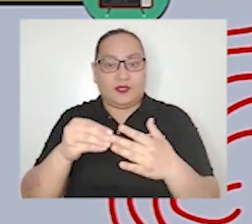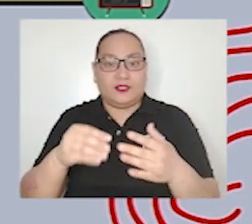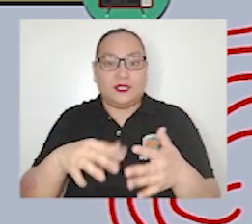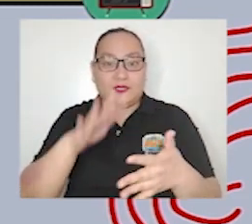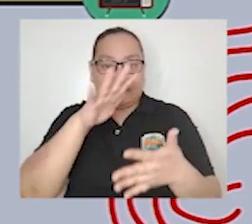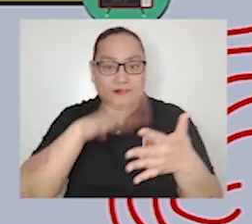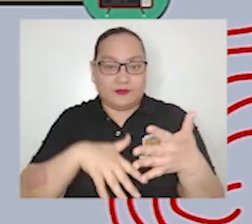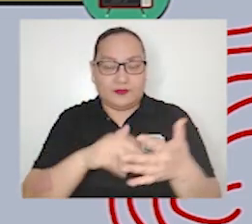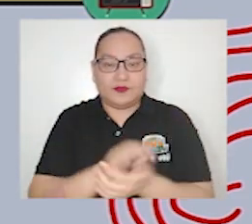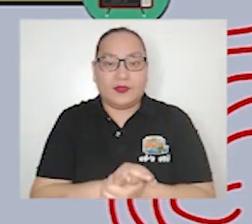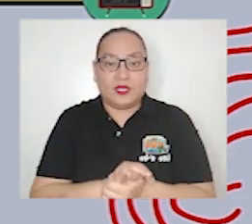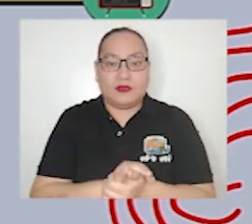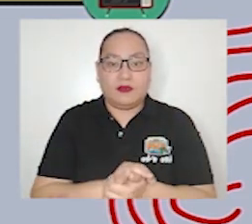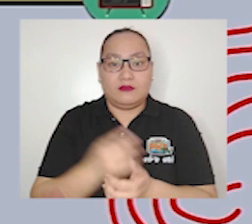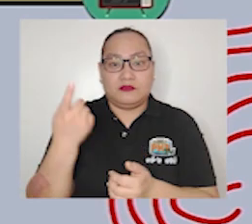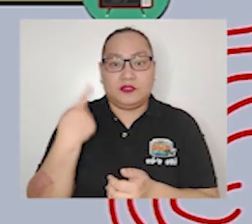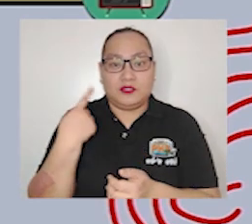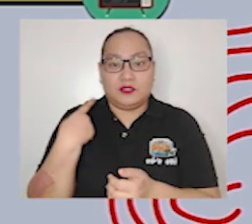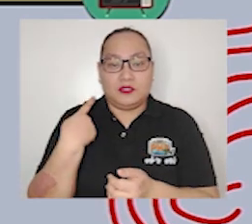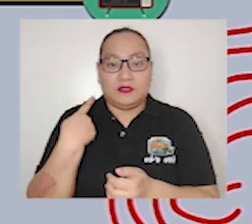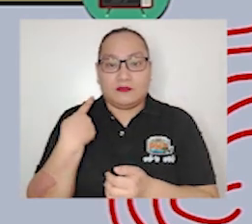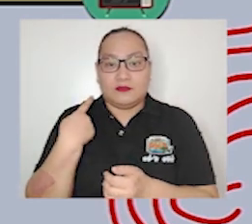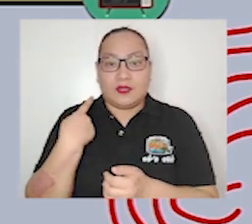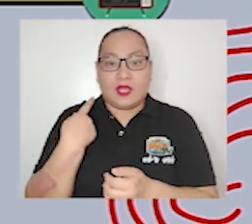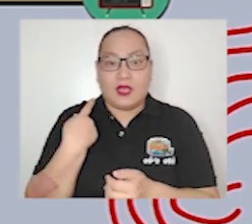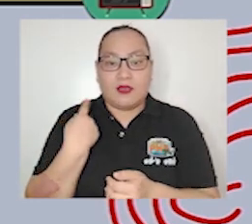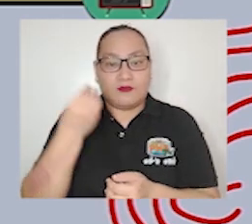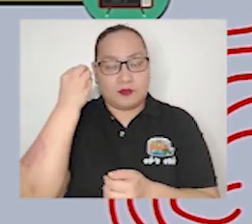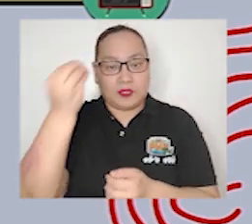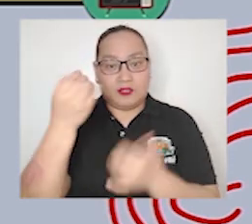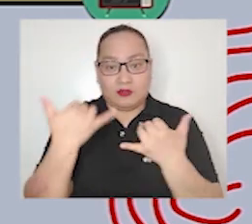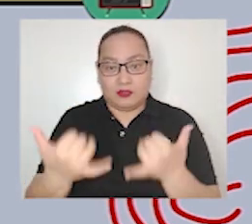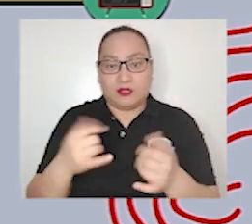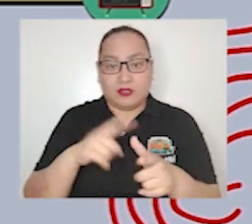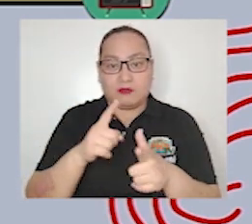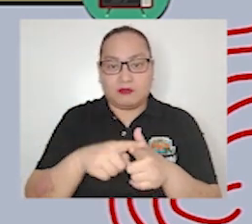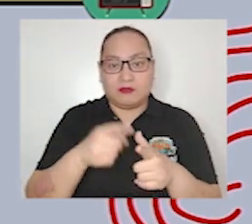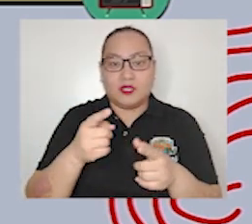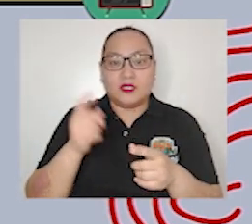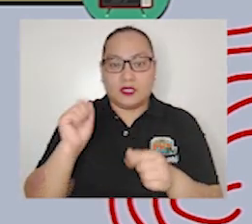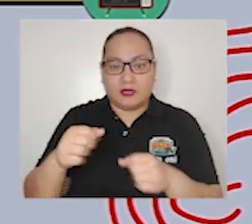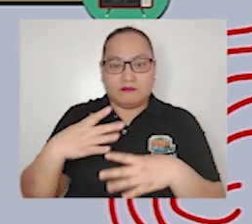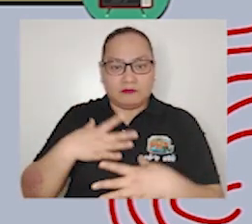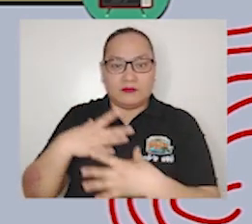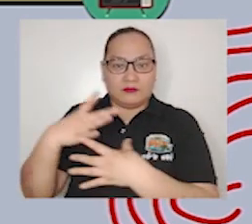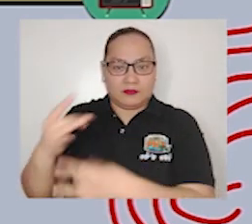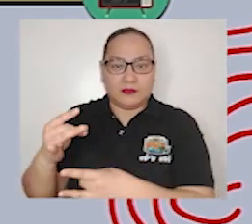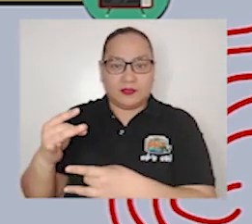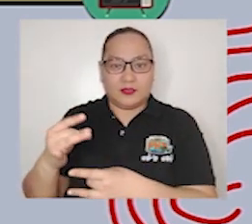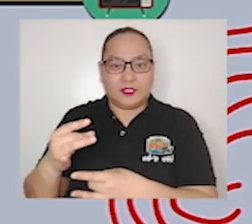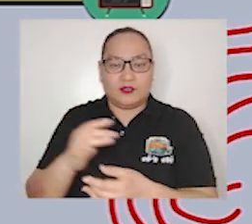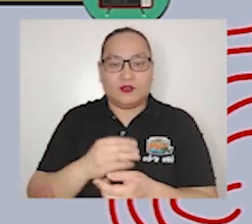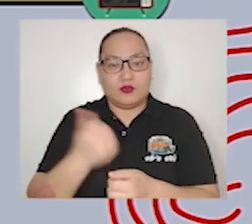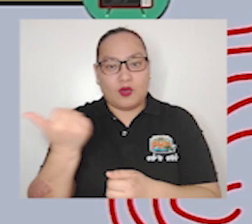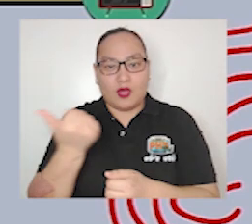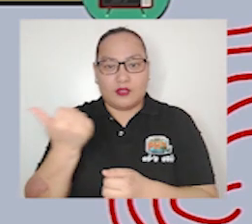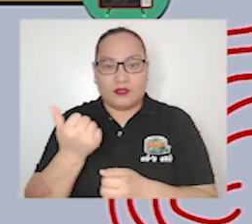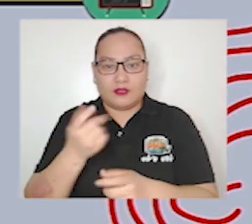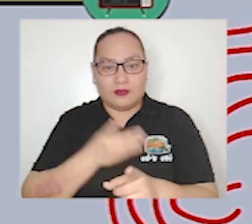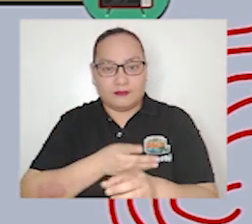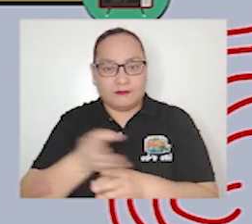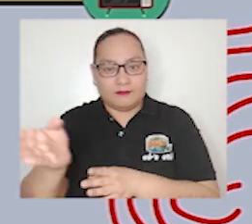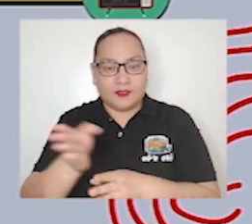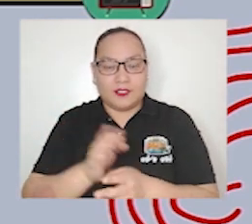to negative and sometimes to positive direction as readers we should be more